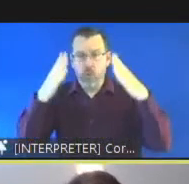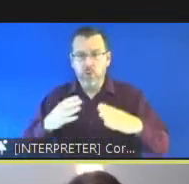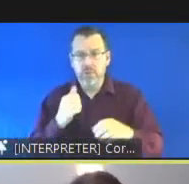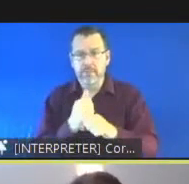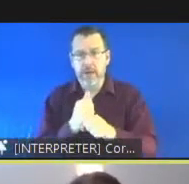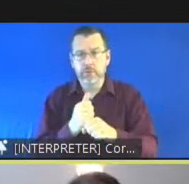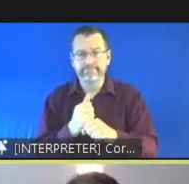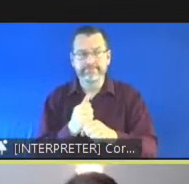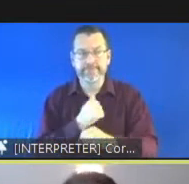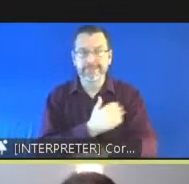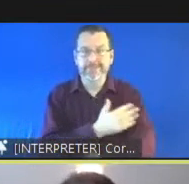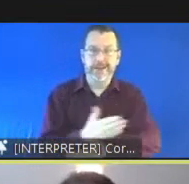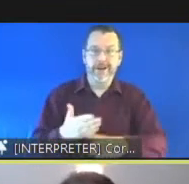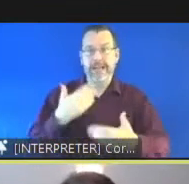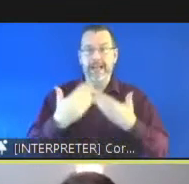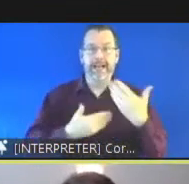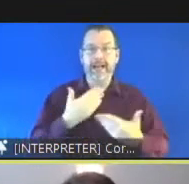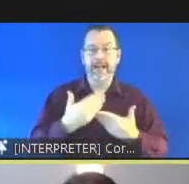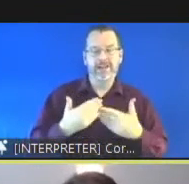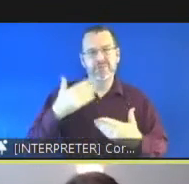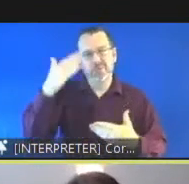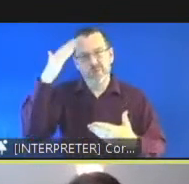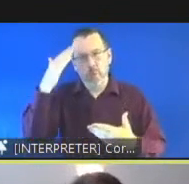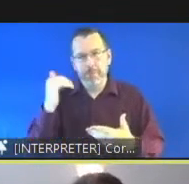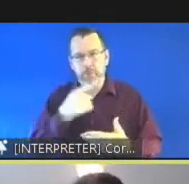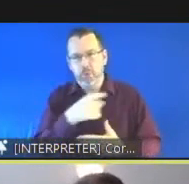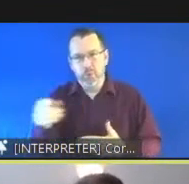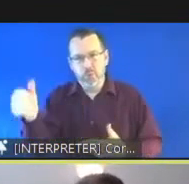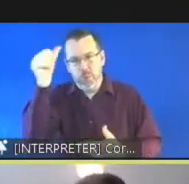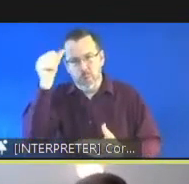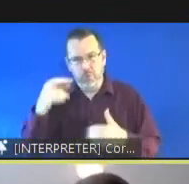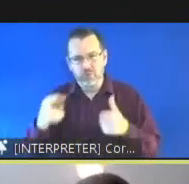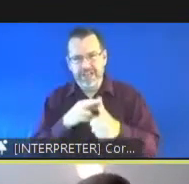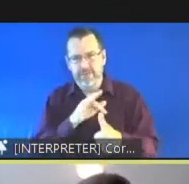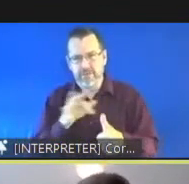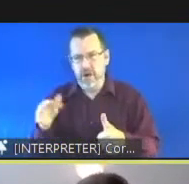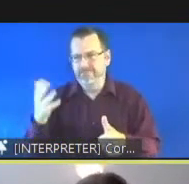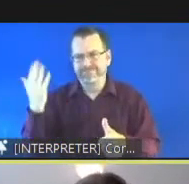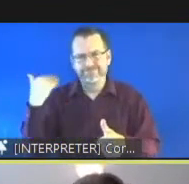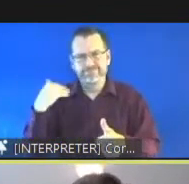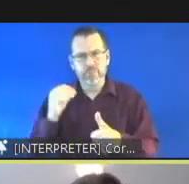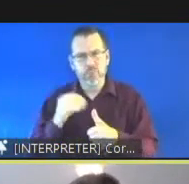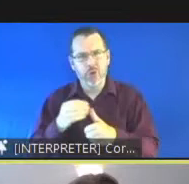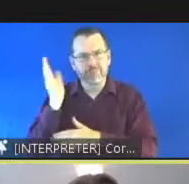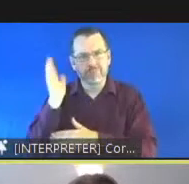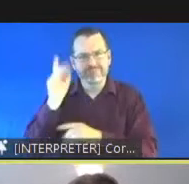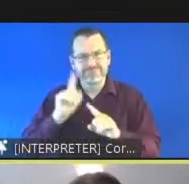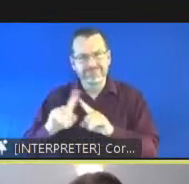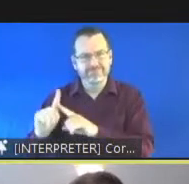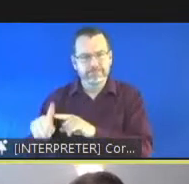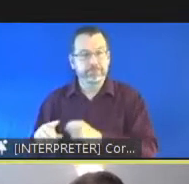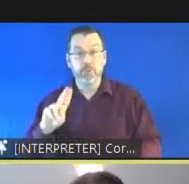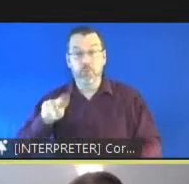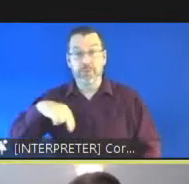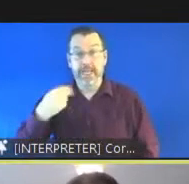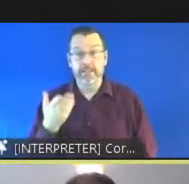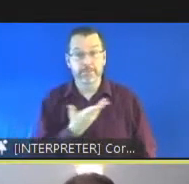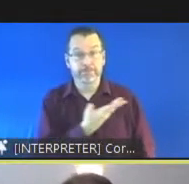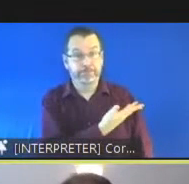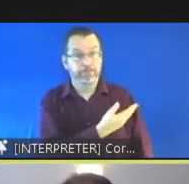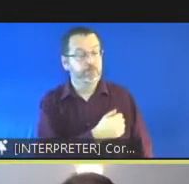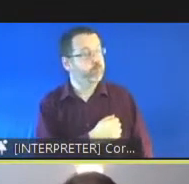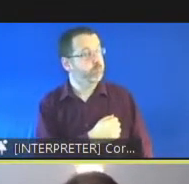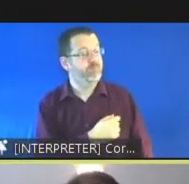that i want to make because i know you'll have heard much about them as we've gone through the course of of today and the next slide then just just i suppose